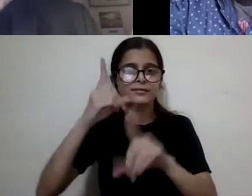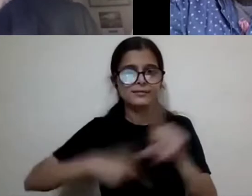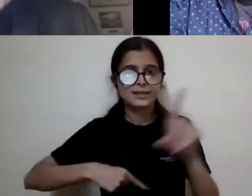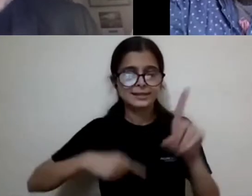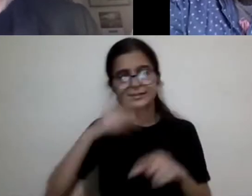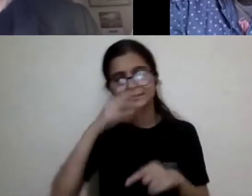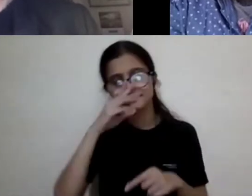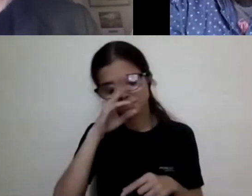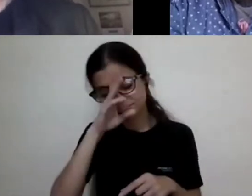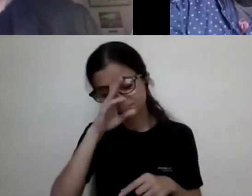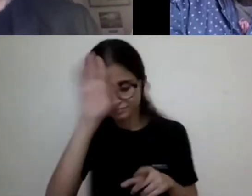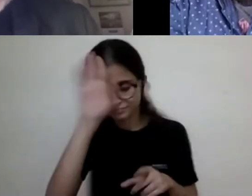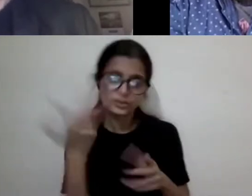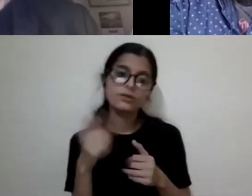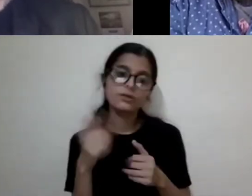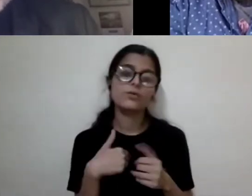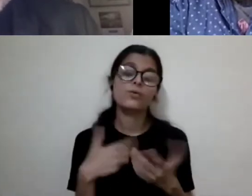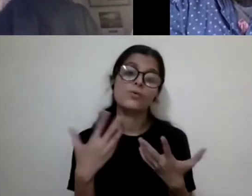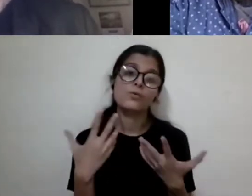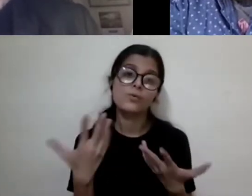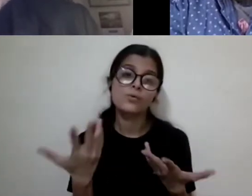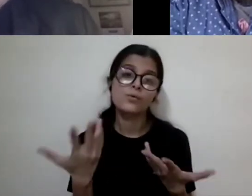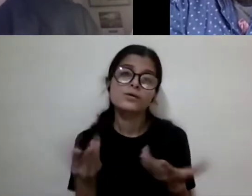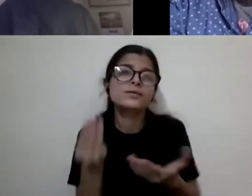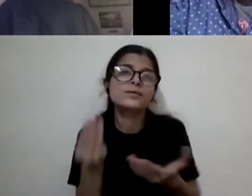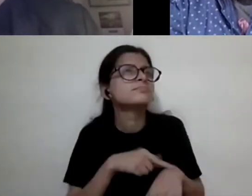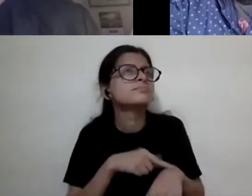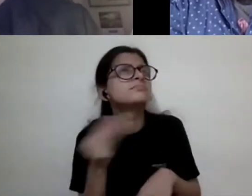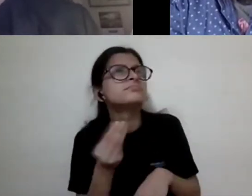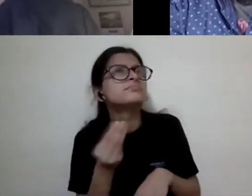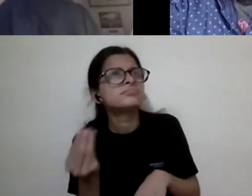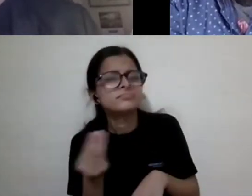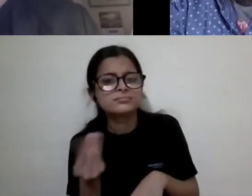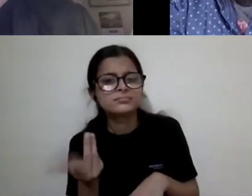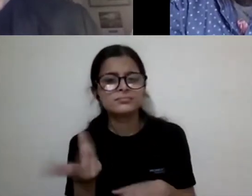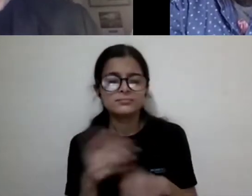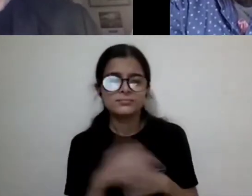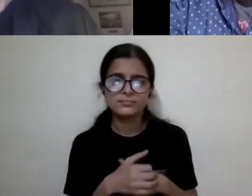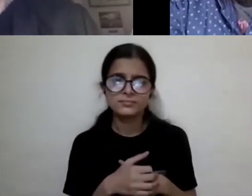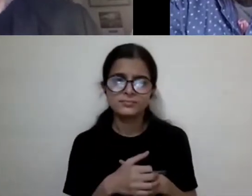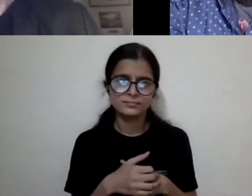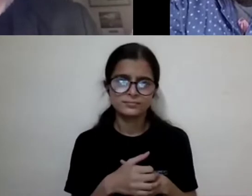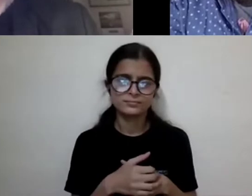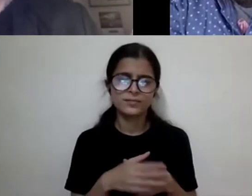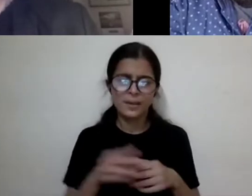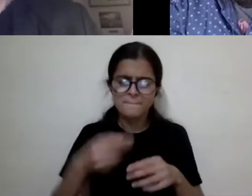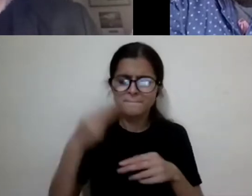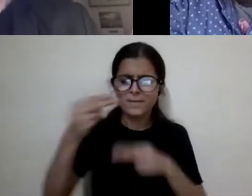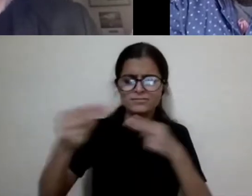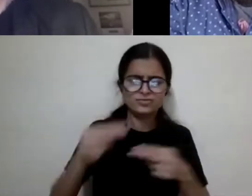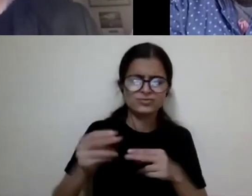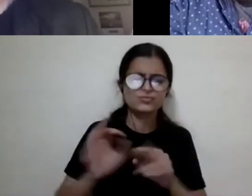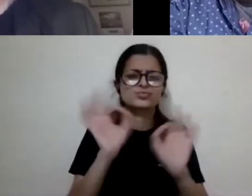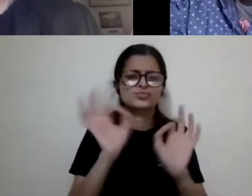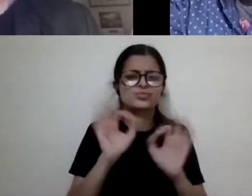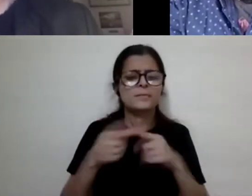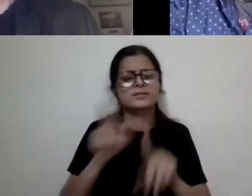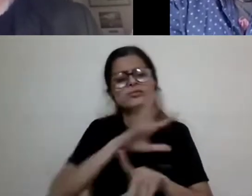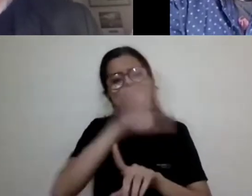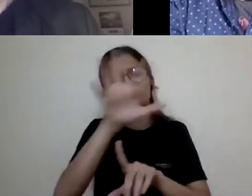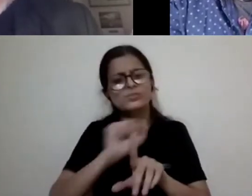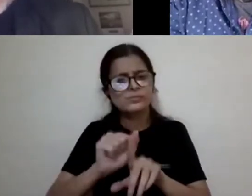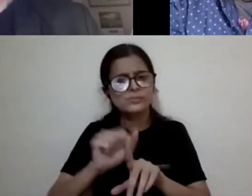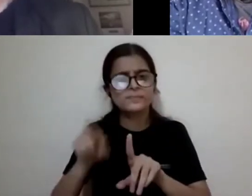being, you know, and a lot of times, I mean, I, I didn't talk about this at all. And I think a number of you mentioned it, the role of culture, uh, you know,